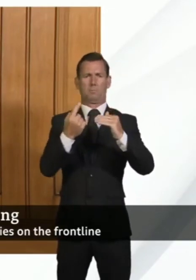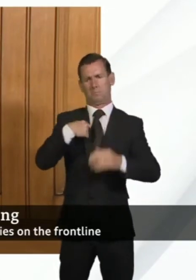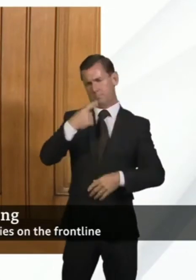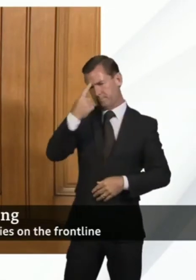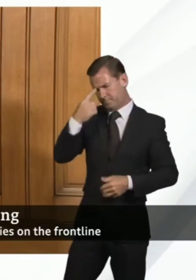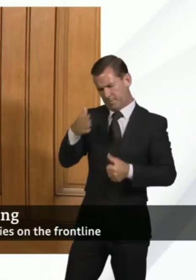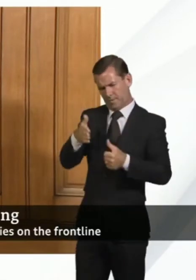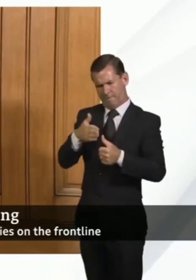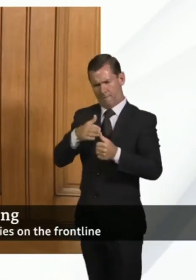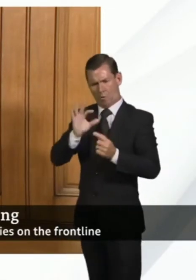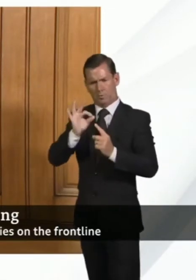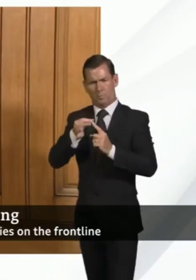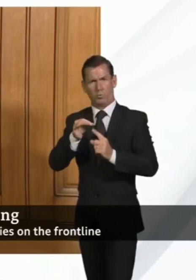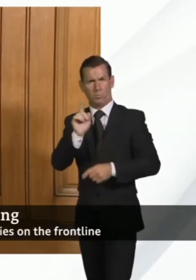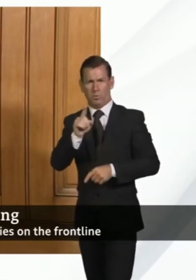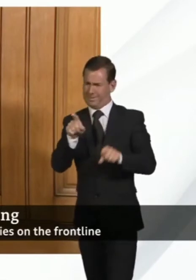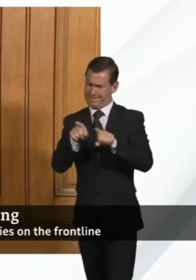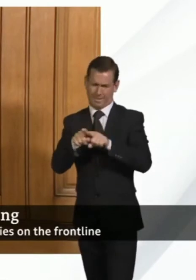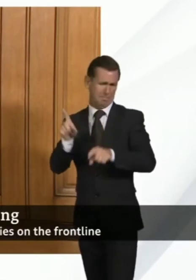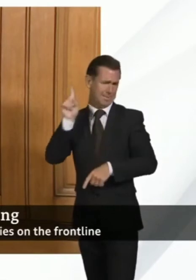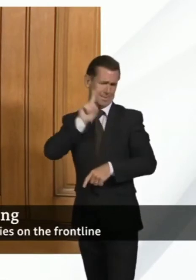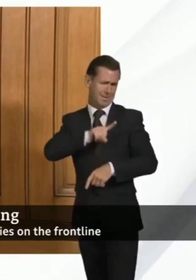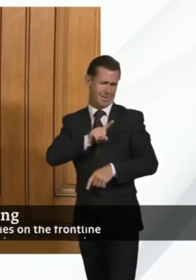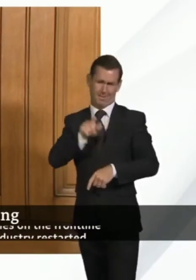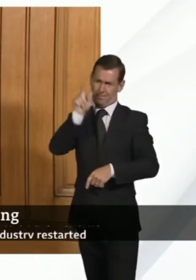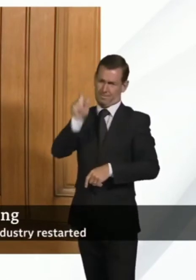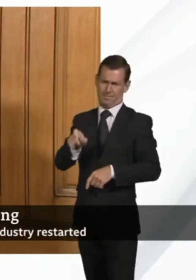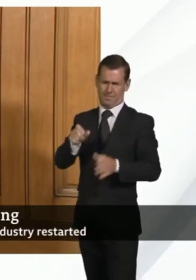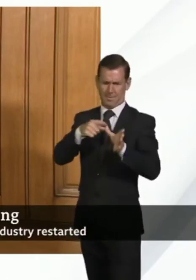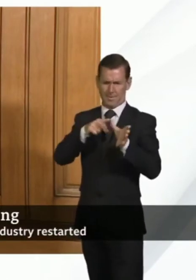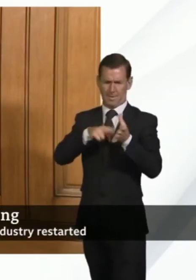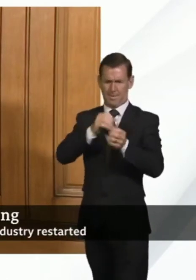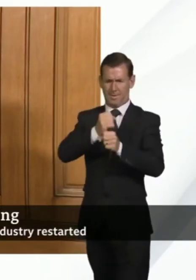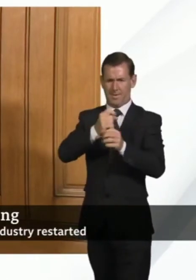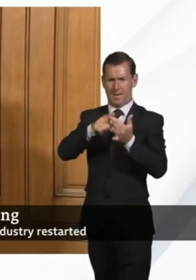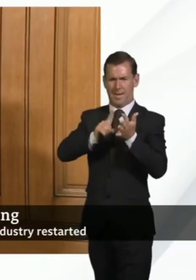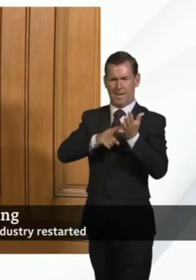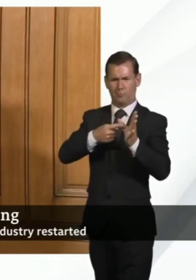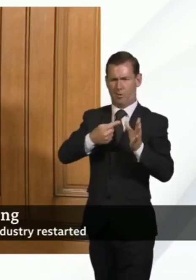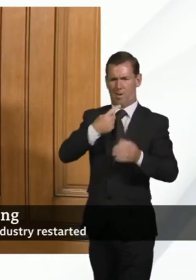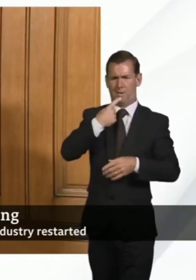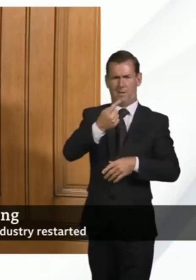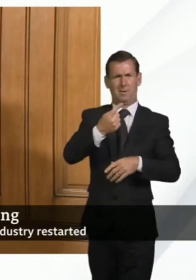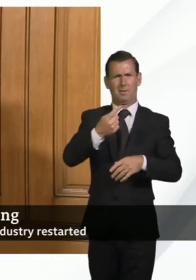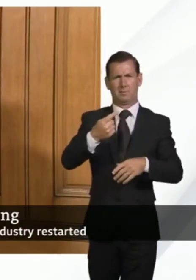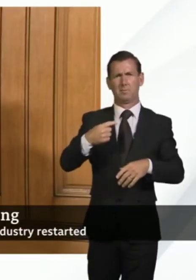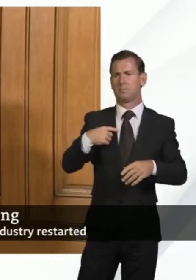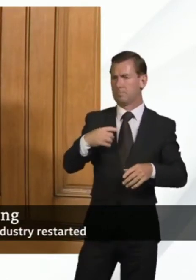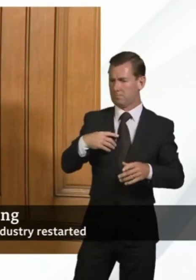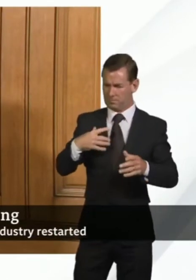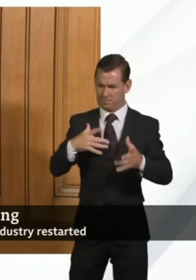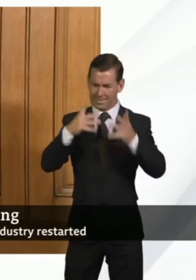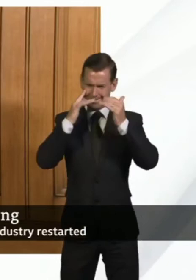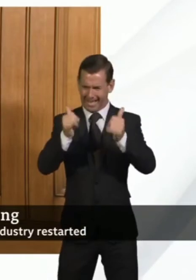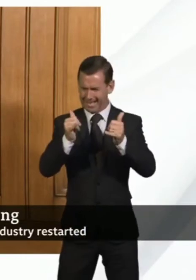I'd make is, as Angela said yesterday, track and trace and an effective track and trace